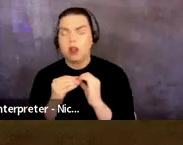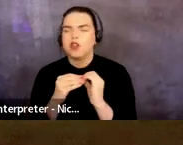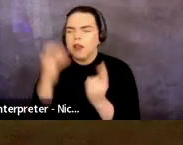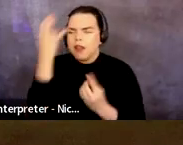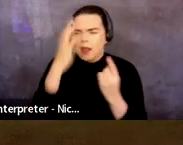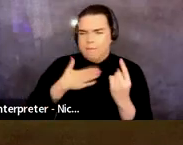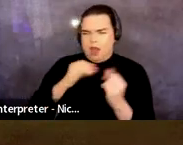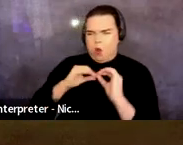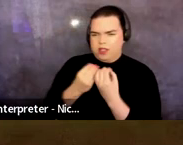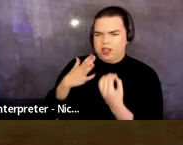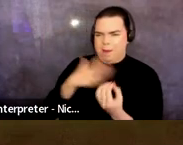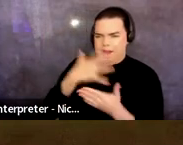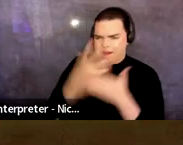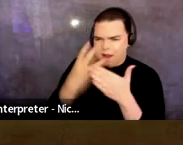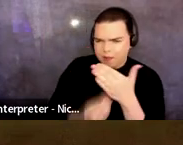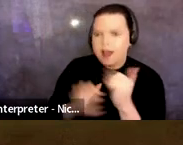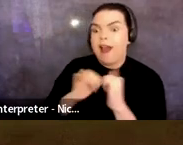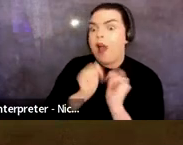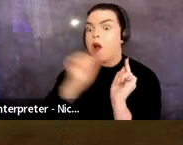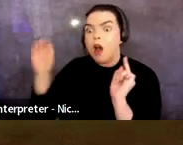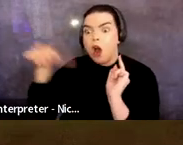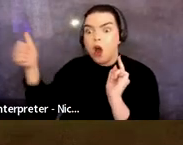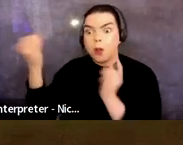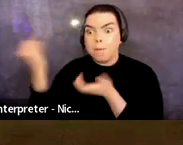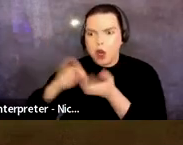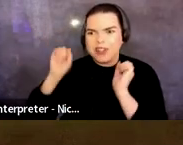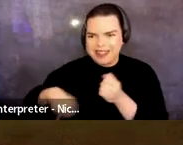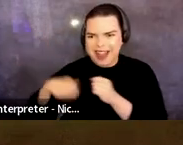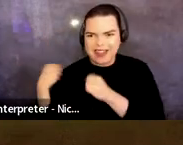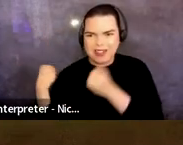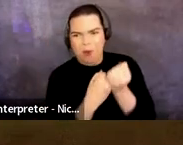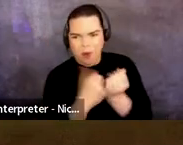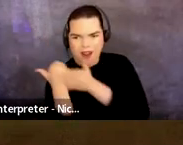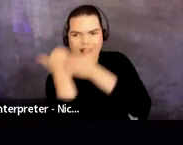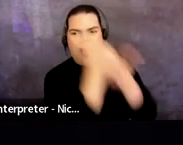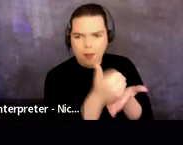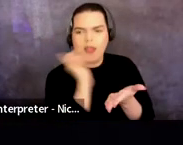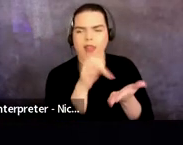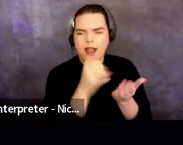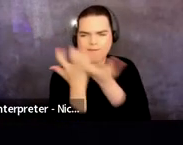outside of our ensemble fill in those gaps and give our project the greatest chance of success?